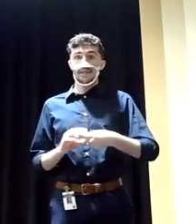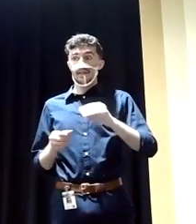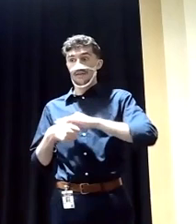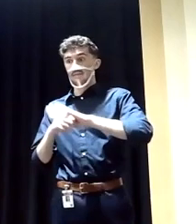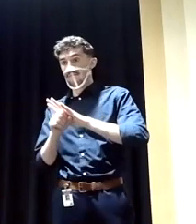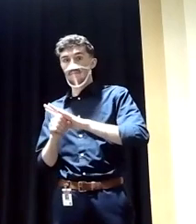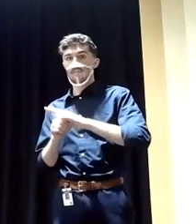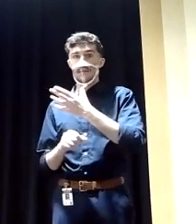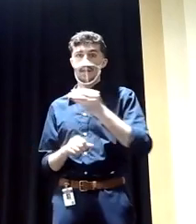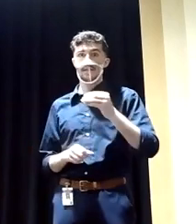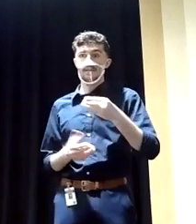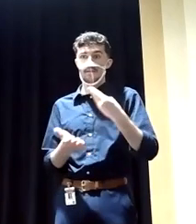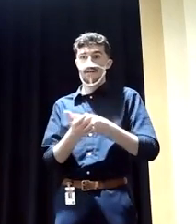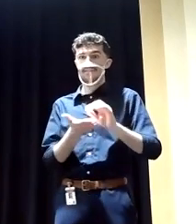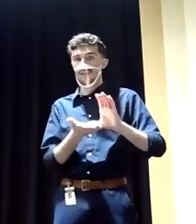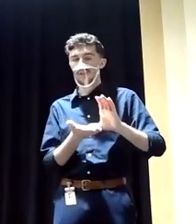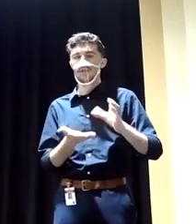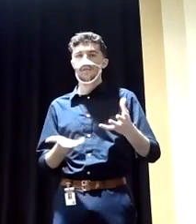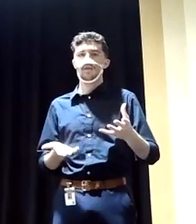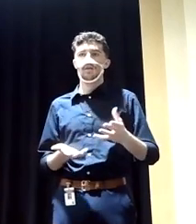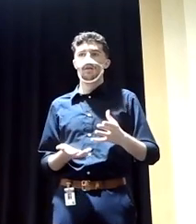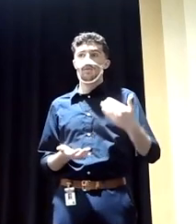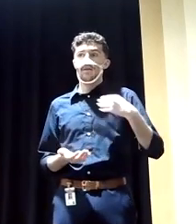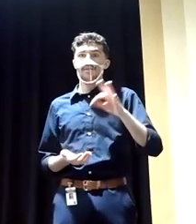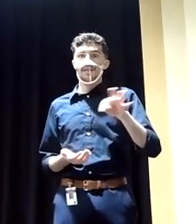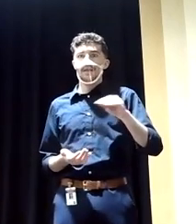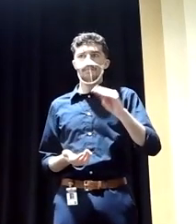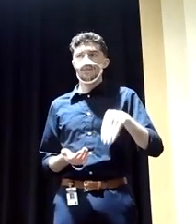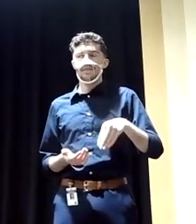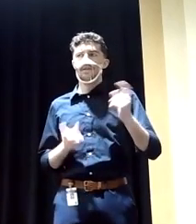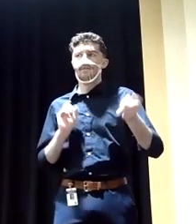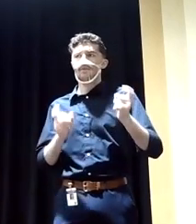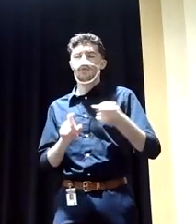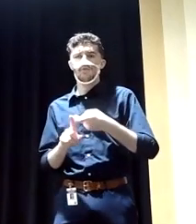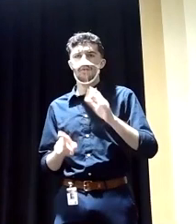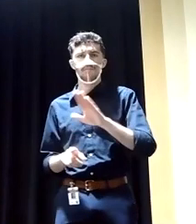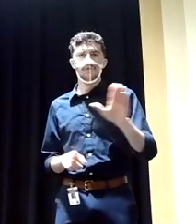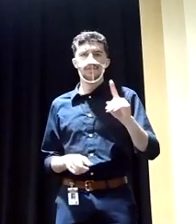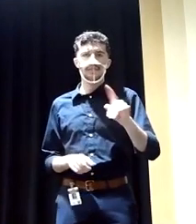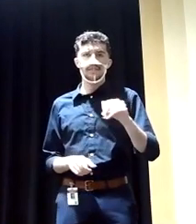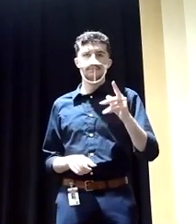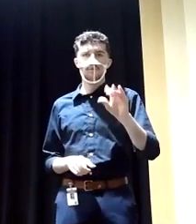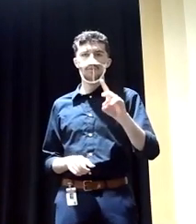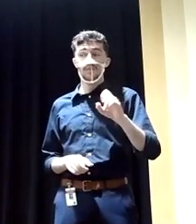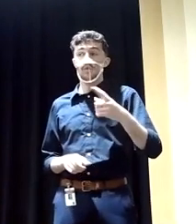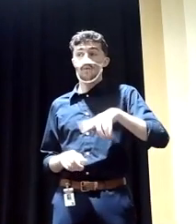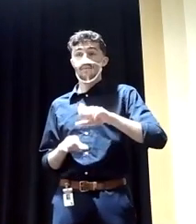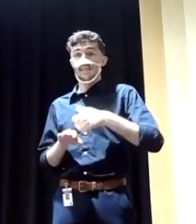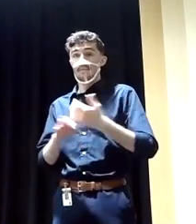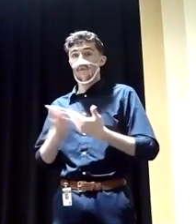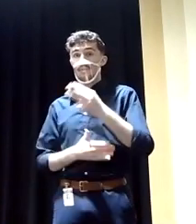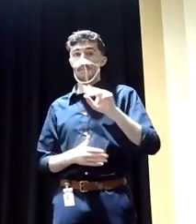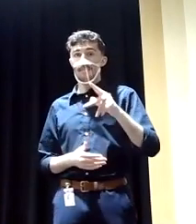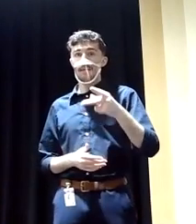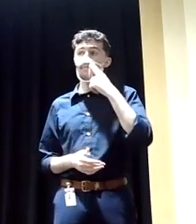we have 185,000 donors and 90% of Pennsylvania zip codes. We have created a new map, a new map